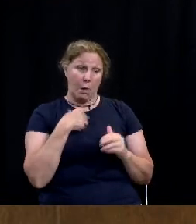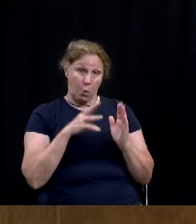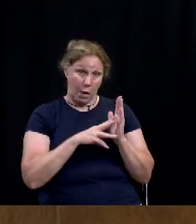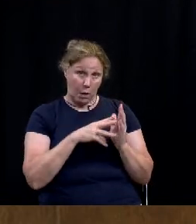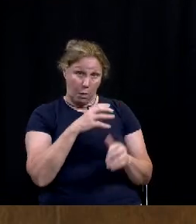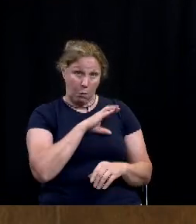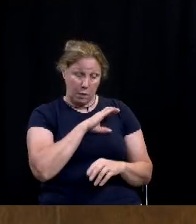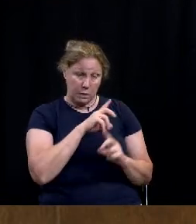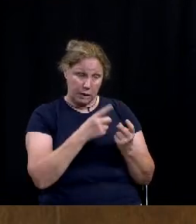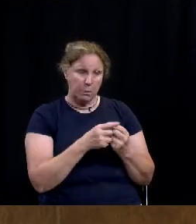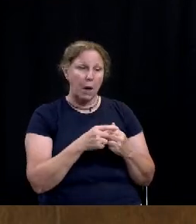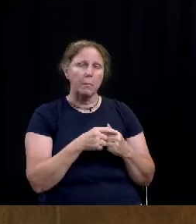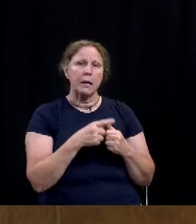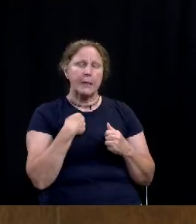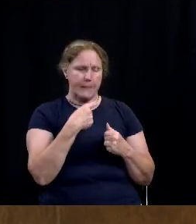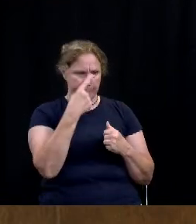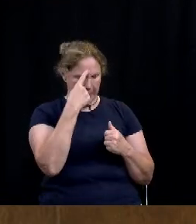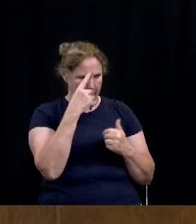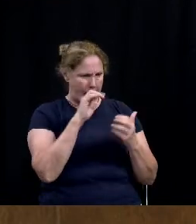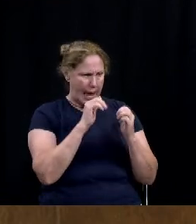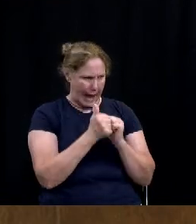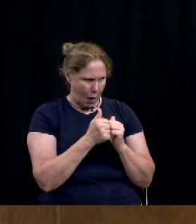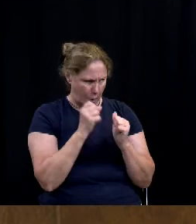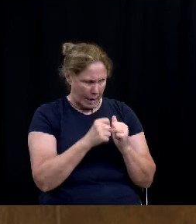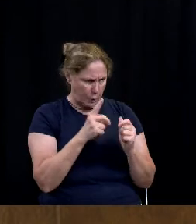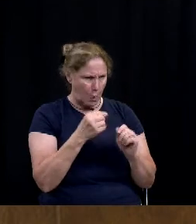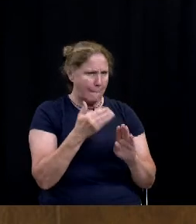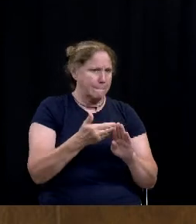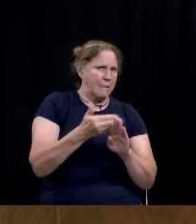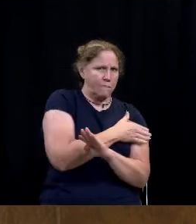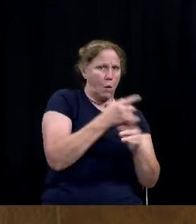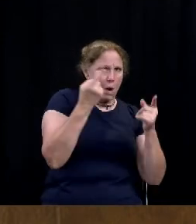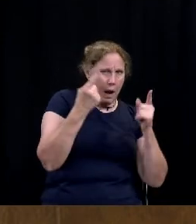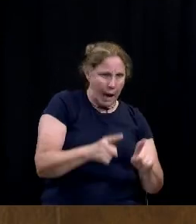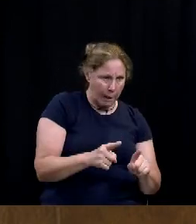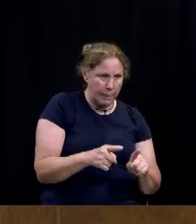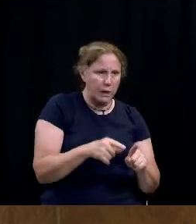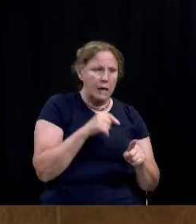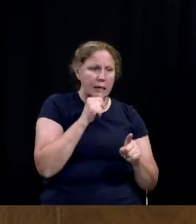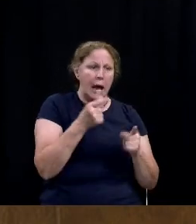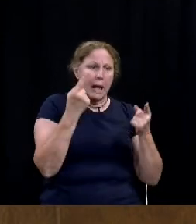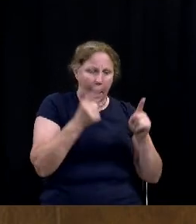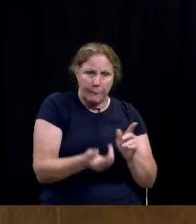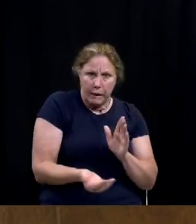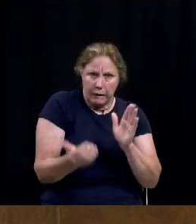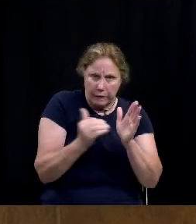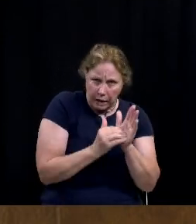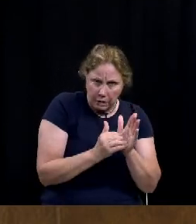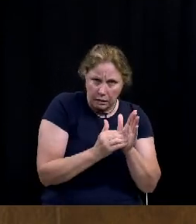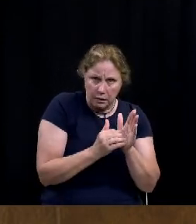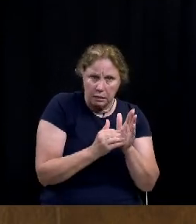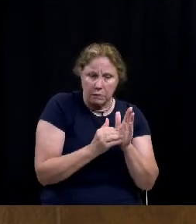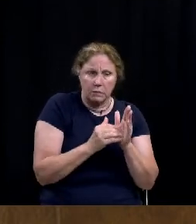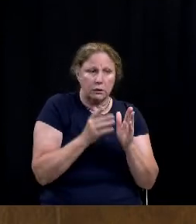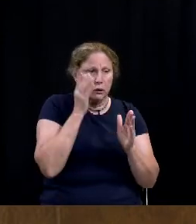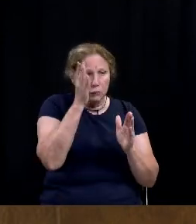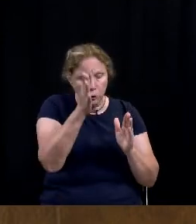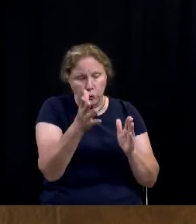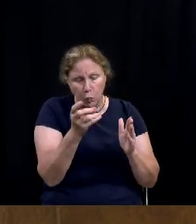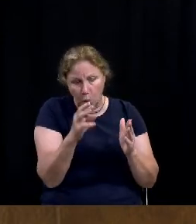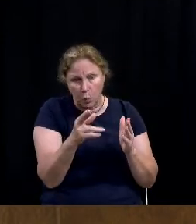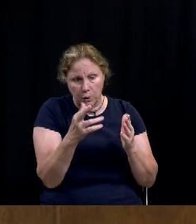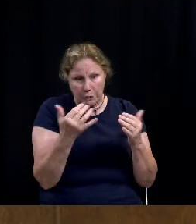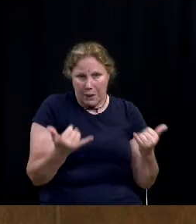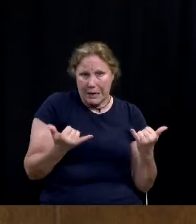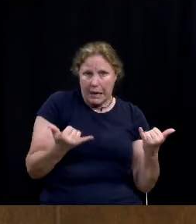proactive approach in how to try to prevent these homicides from happening in the future or at